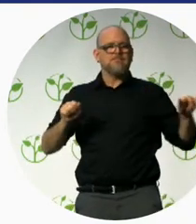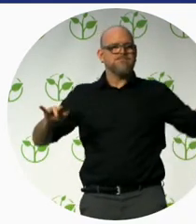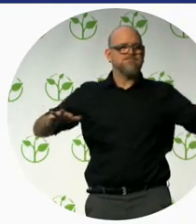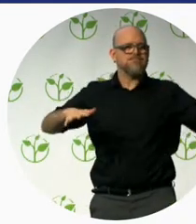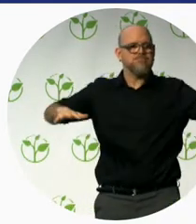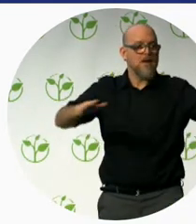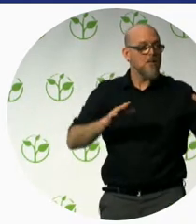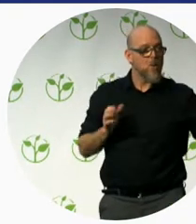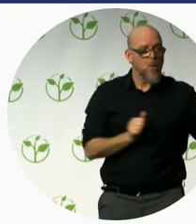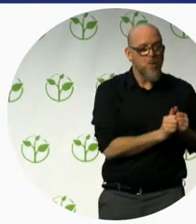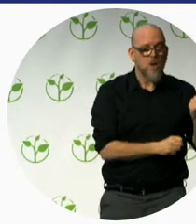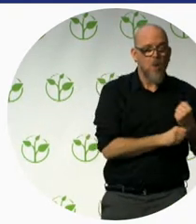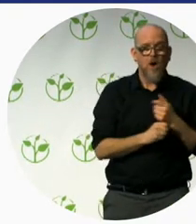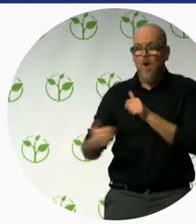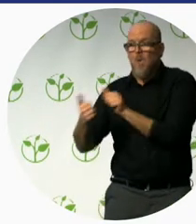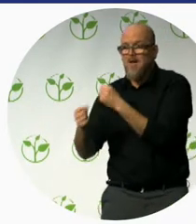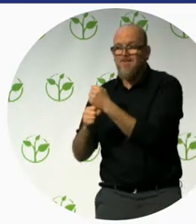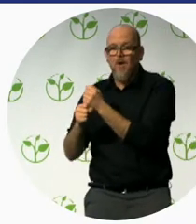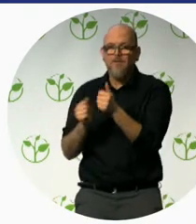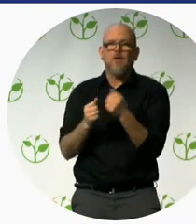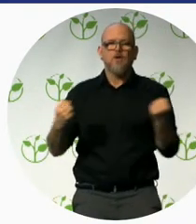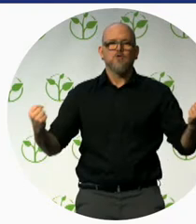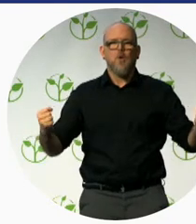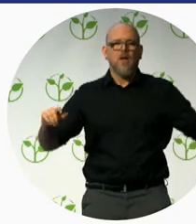local. It's important that the local population.